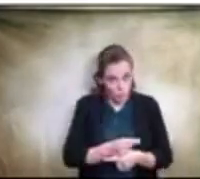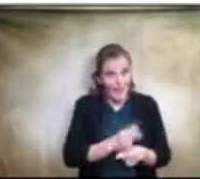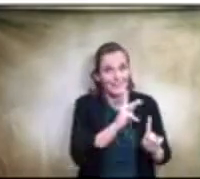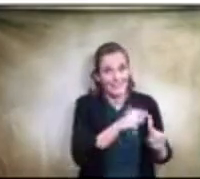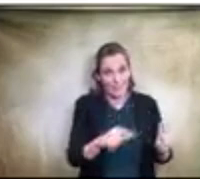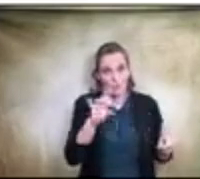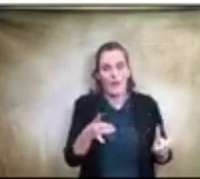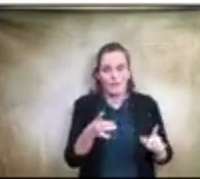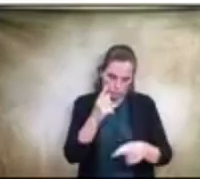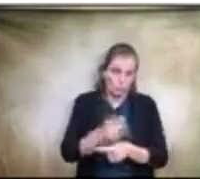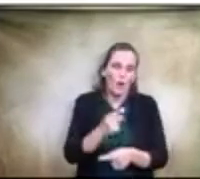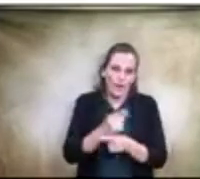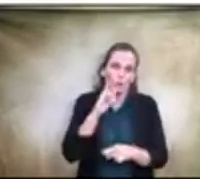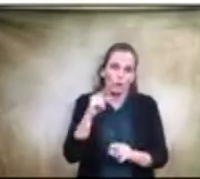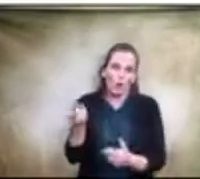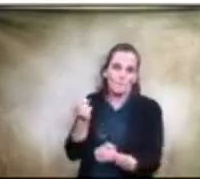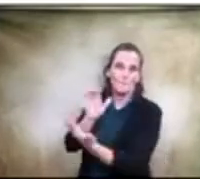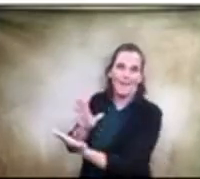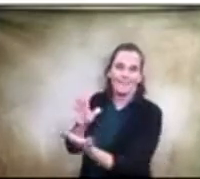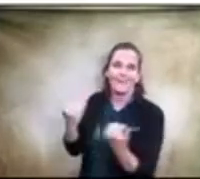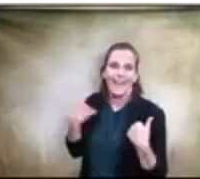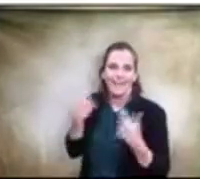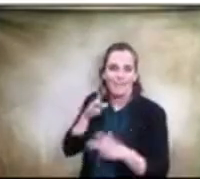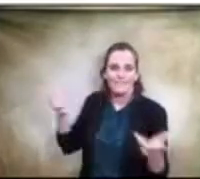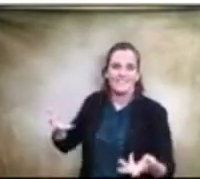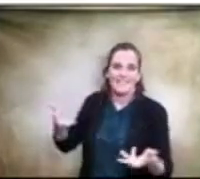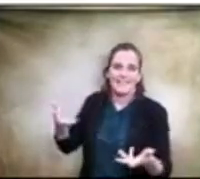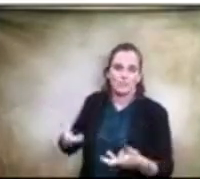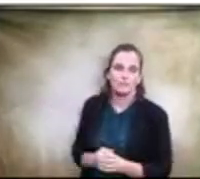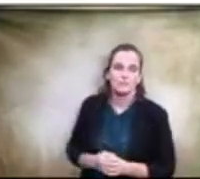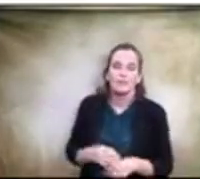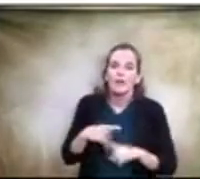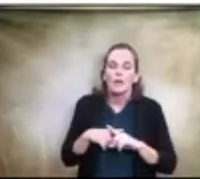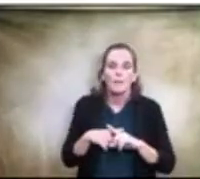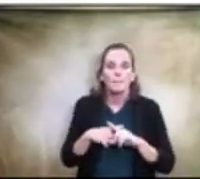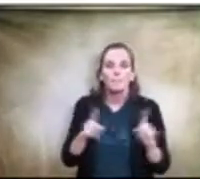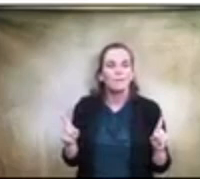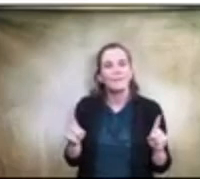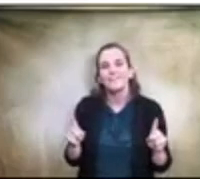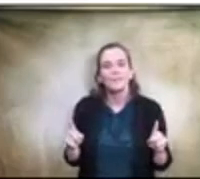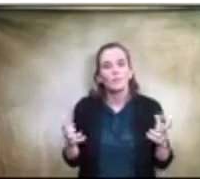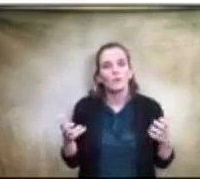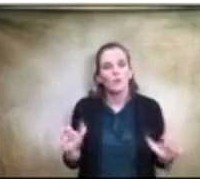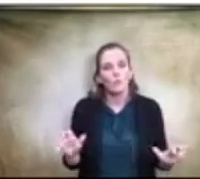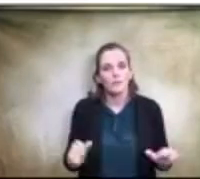and, uh, have that visitation. But again, we, we don't want to circumvent what's been,